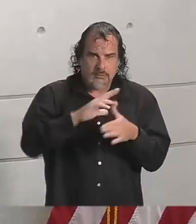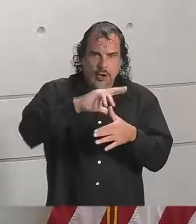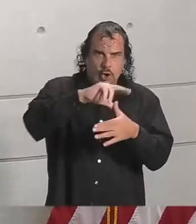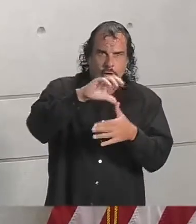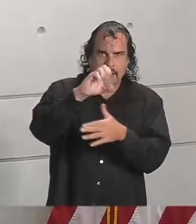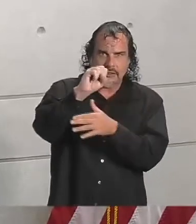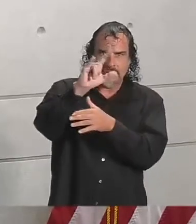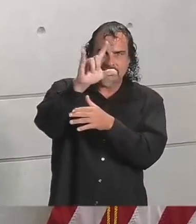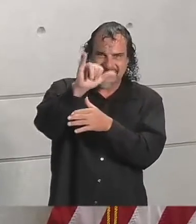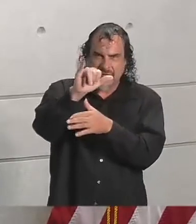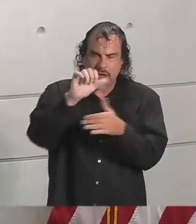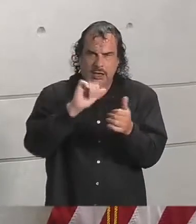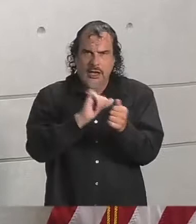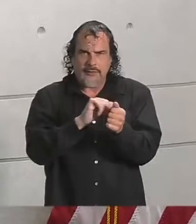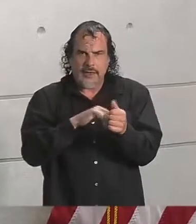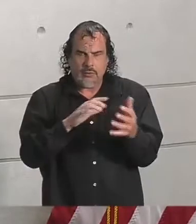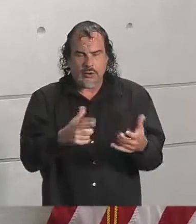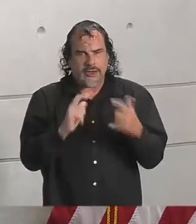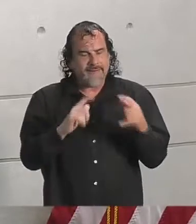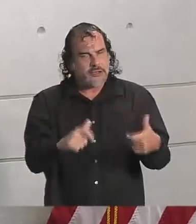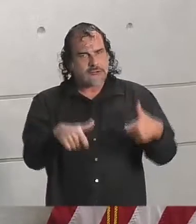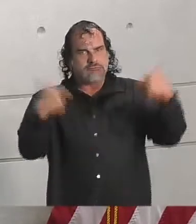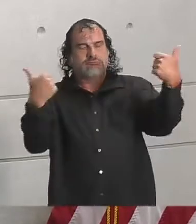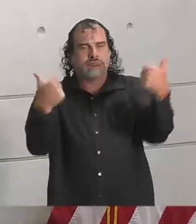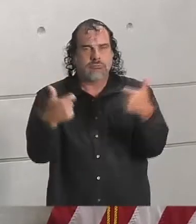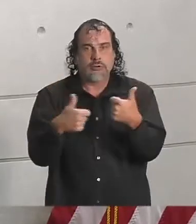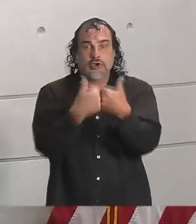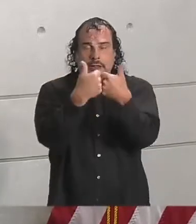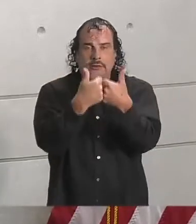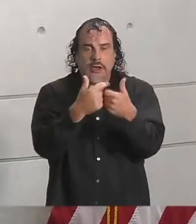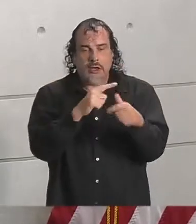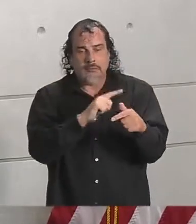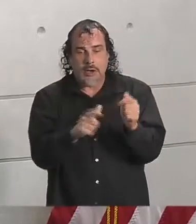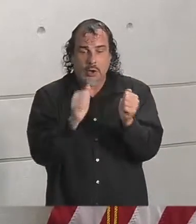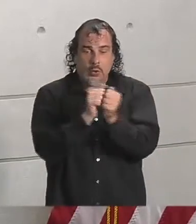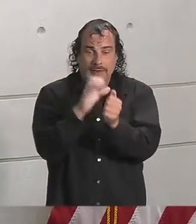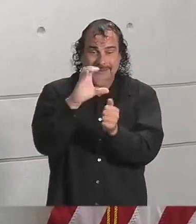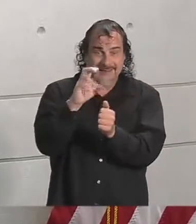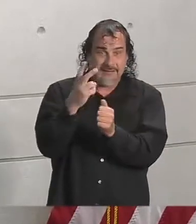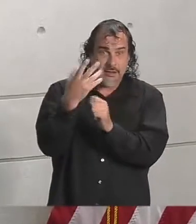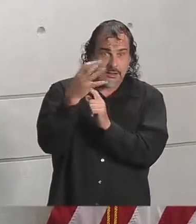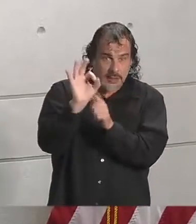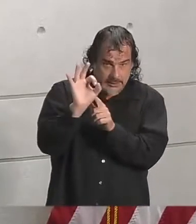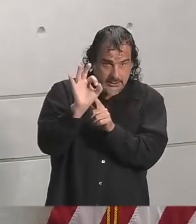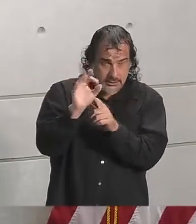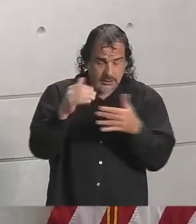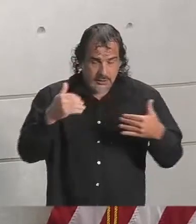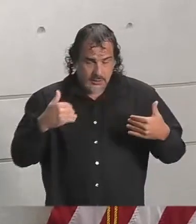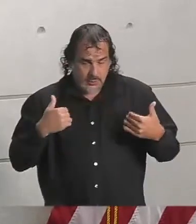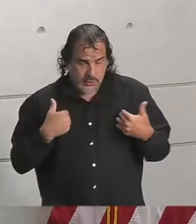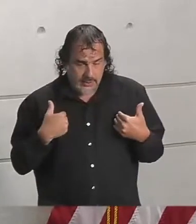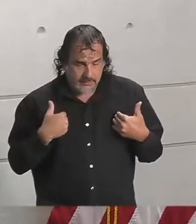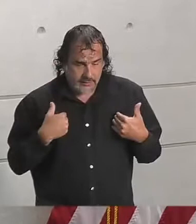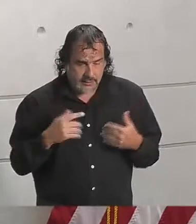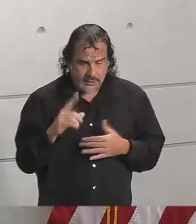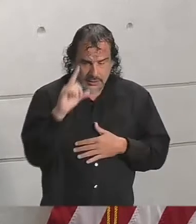and that's going to create a challenge. But with respect to COVID-19, we do have